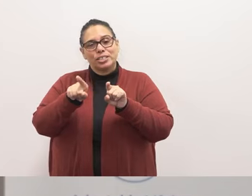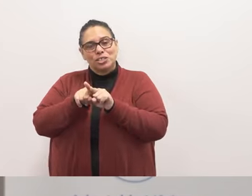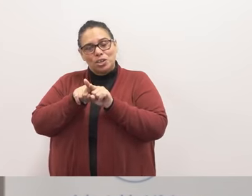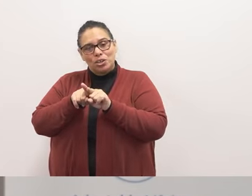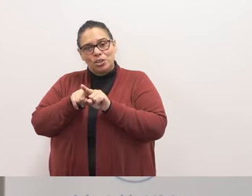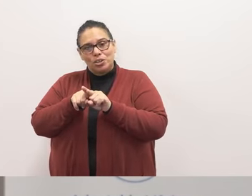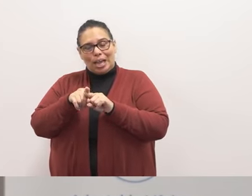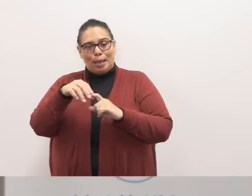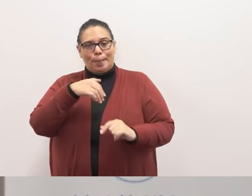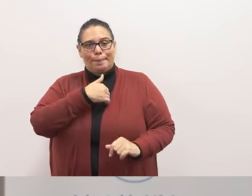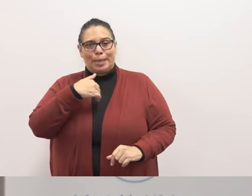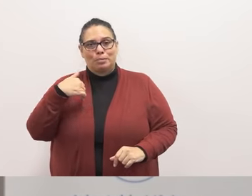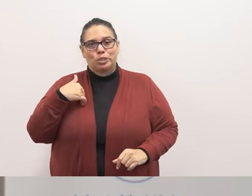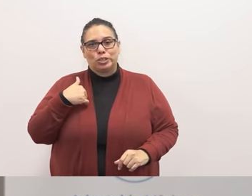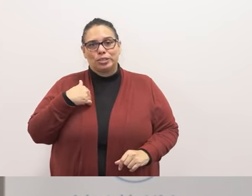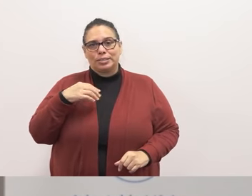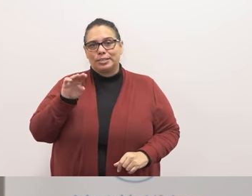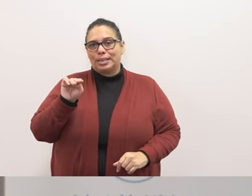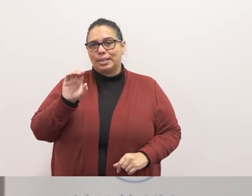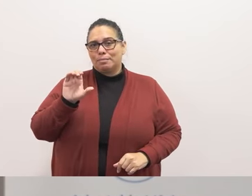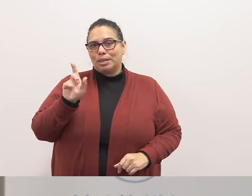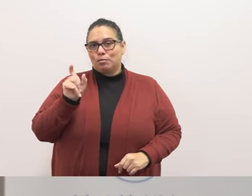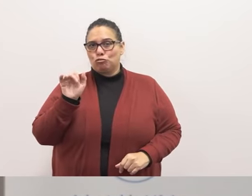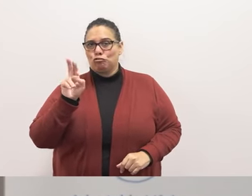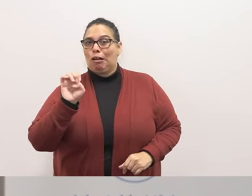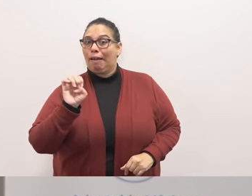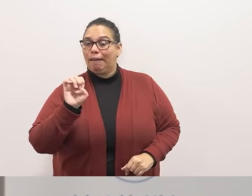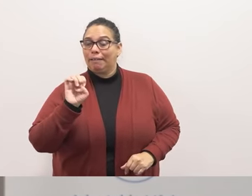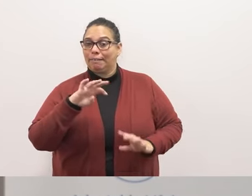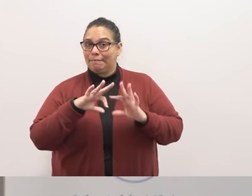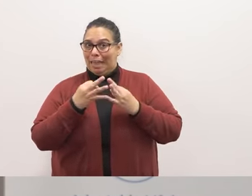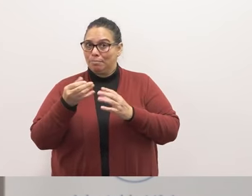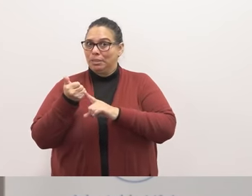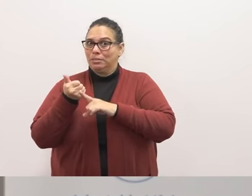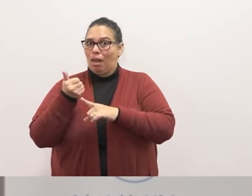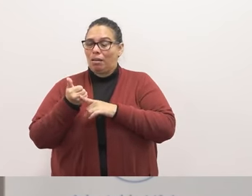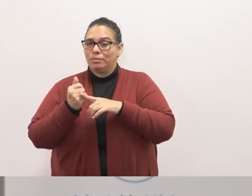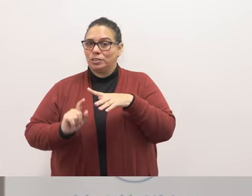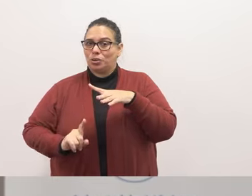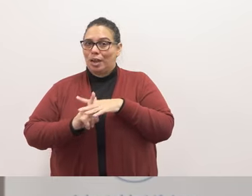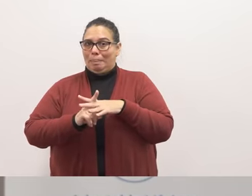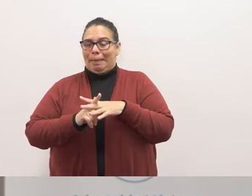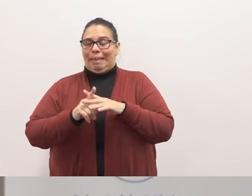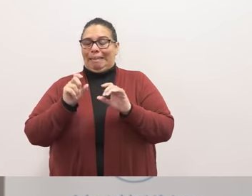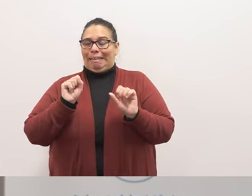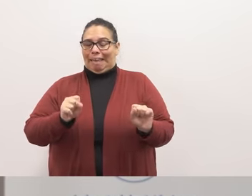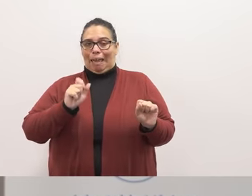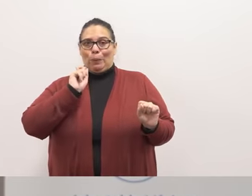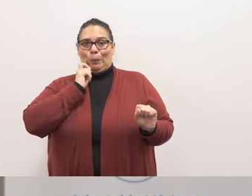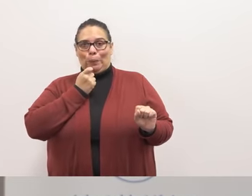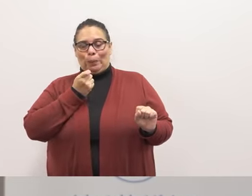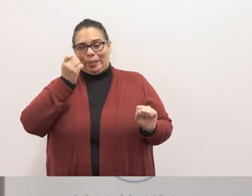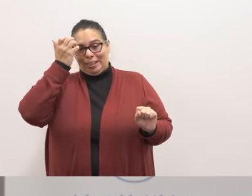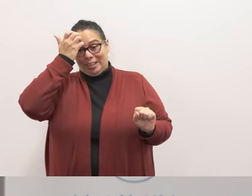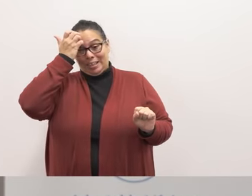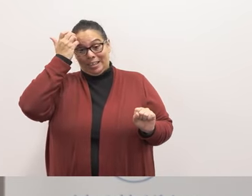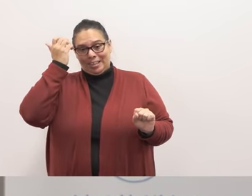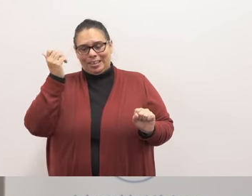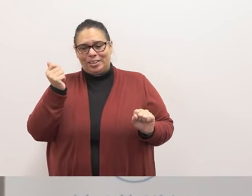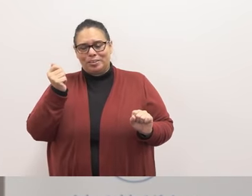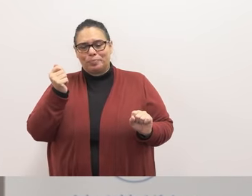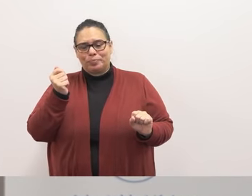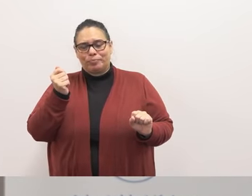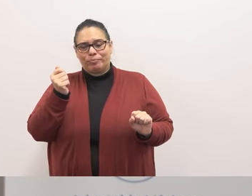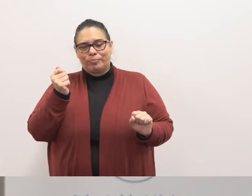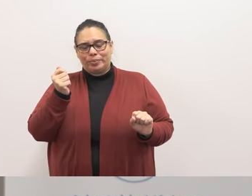were members of the mcbride family that were there and yeah so cool and they you know